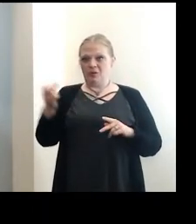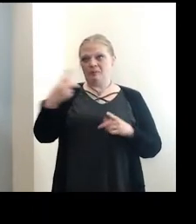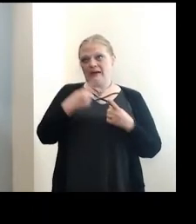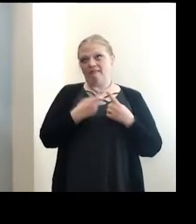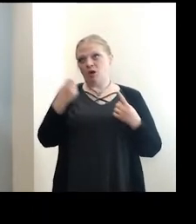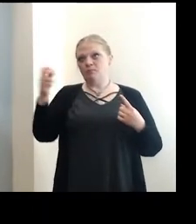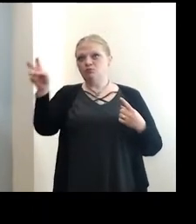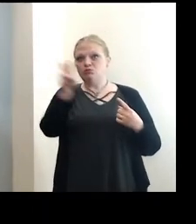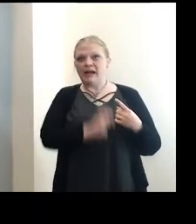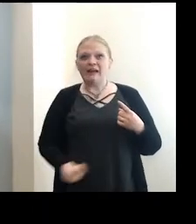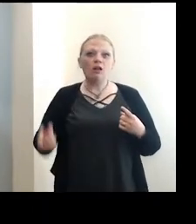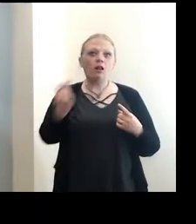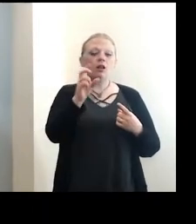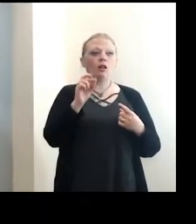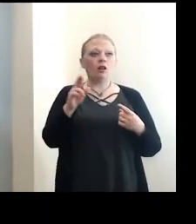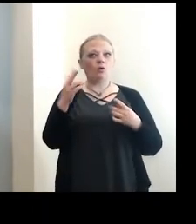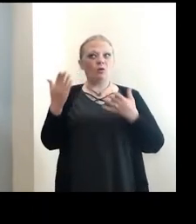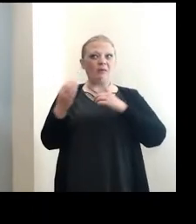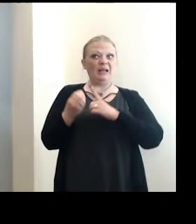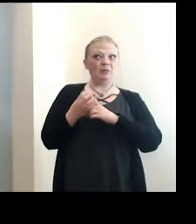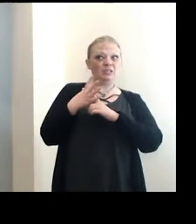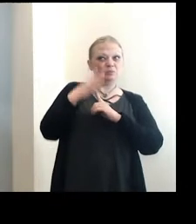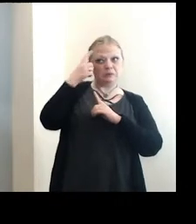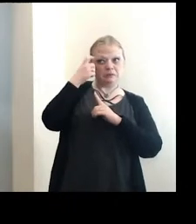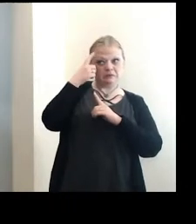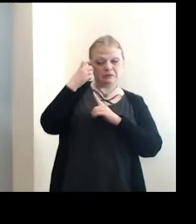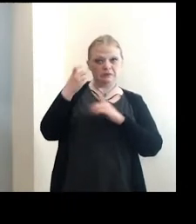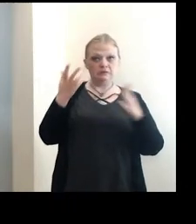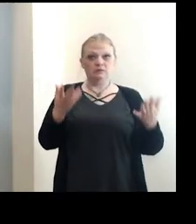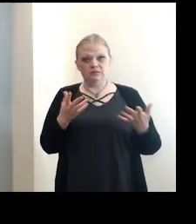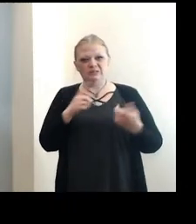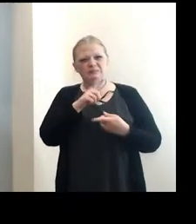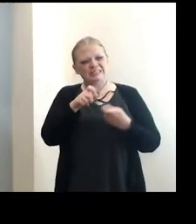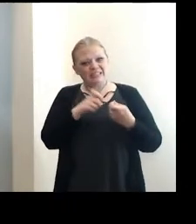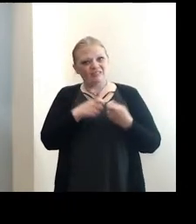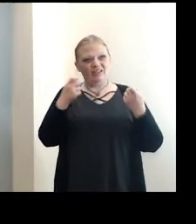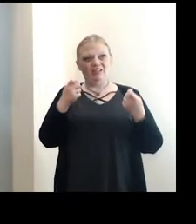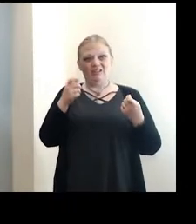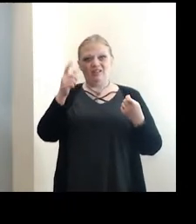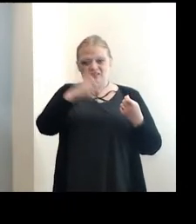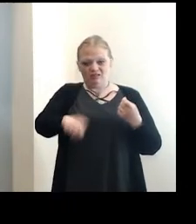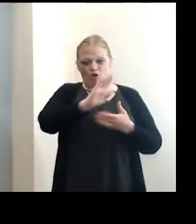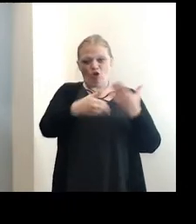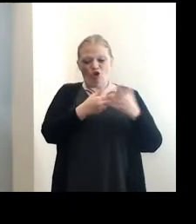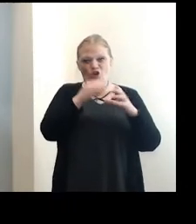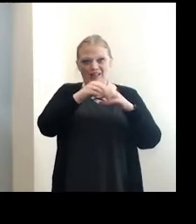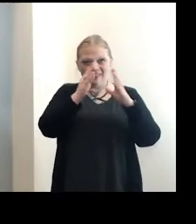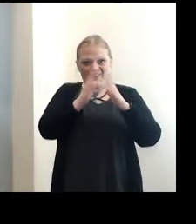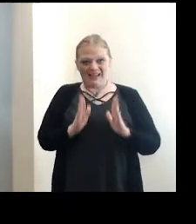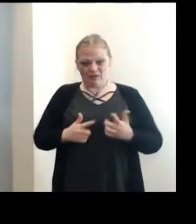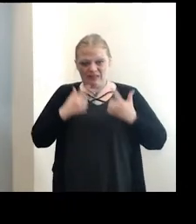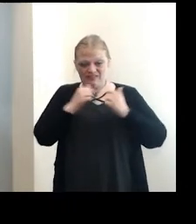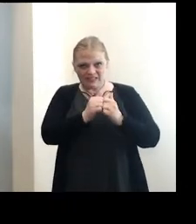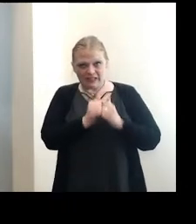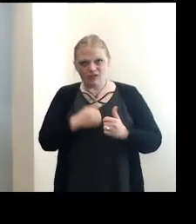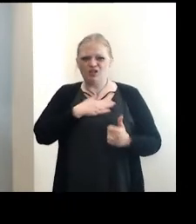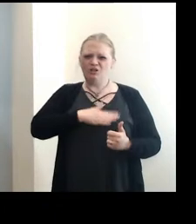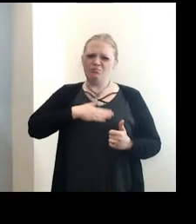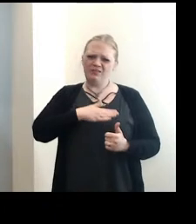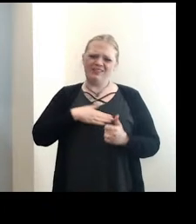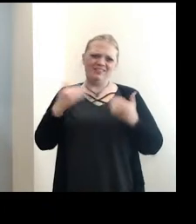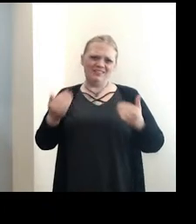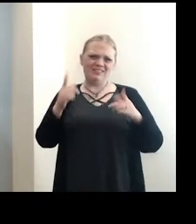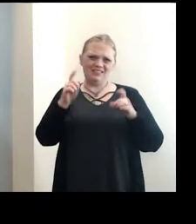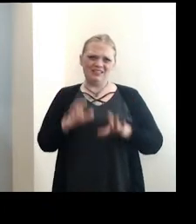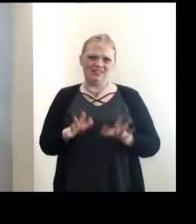travel or people who might have been exposed to COVID-19, especially there are people living in your household with COVID-19. Please get a test.